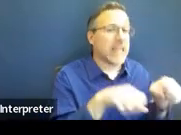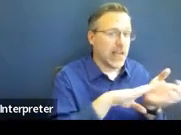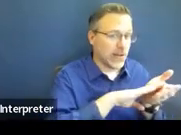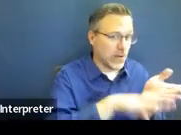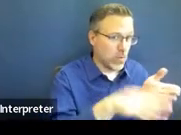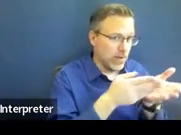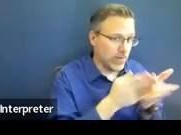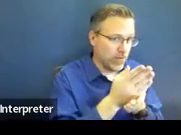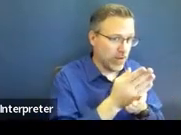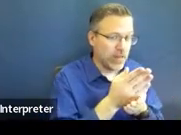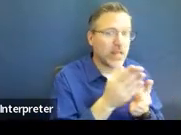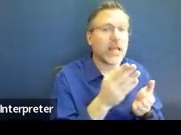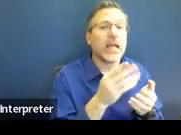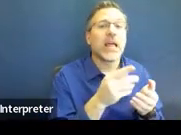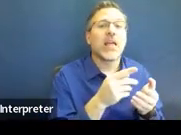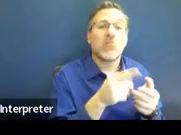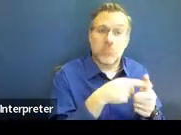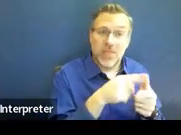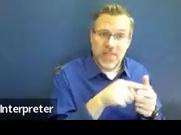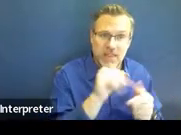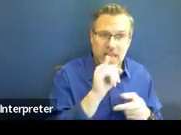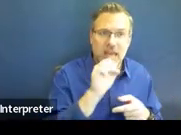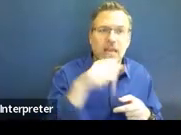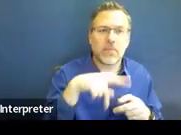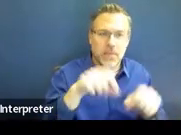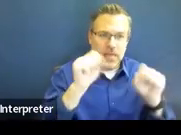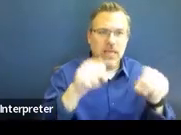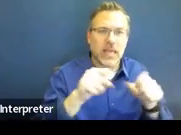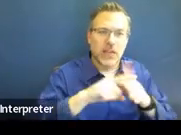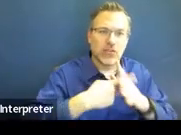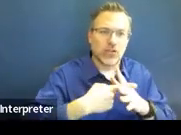And then the IEP can be implemented sooner.